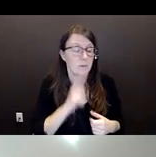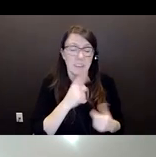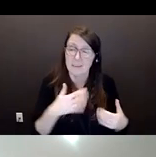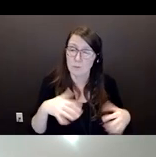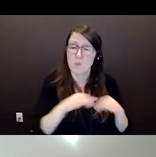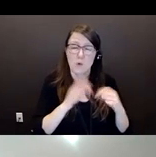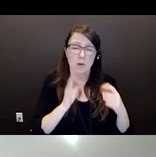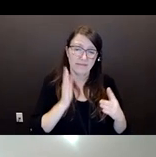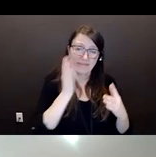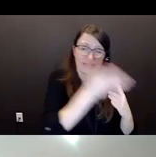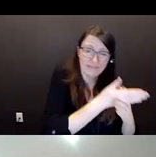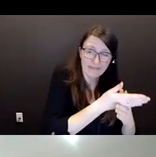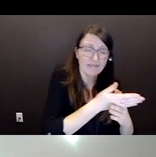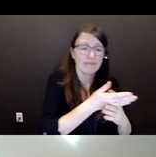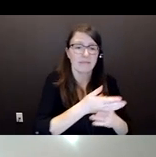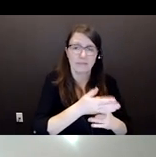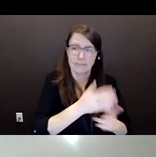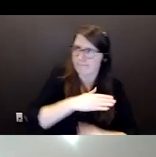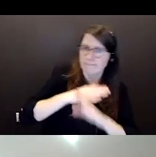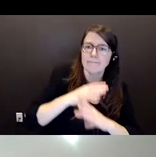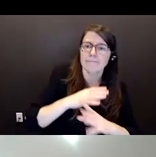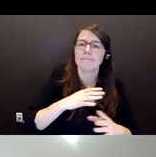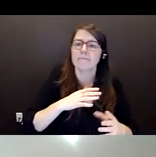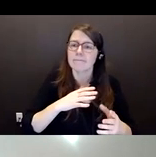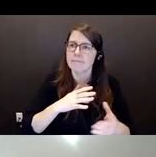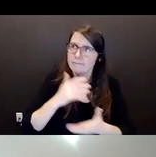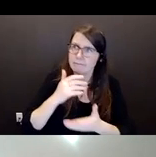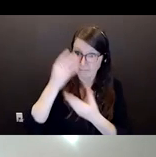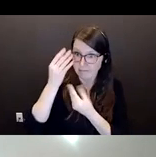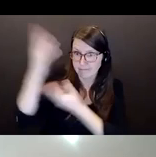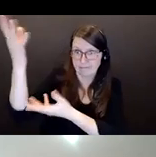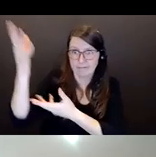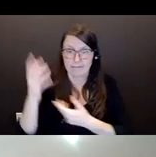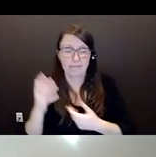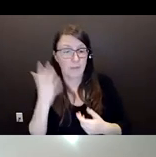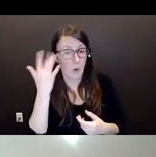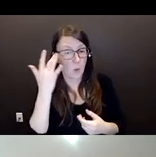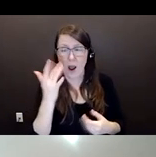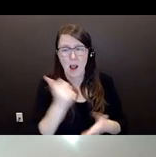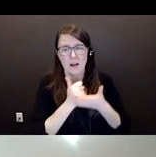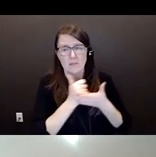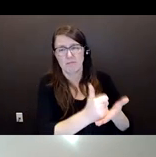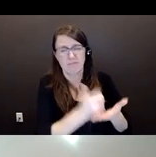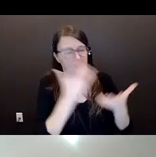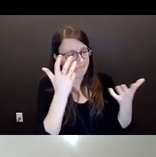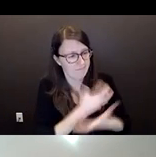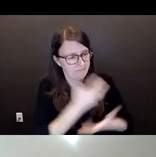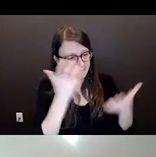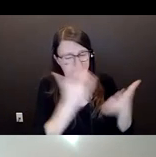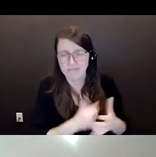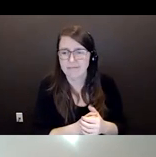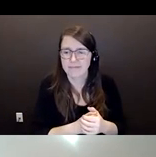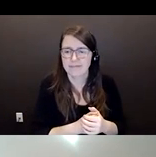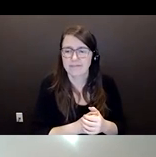in and you step up because at the end of the day, you're doing them a world of good. Thank you so much, Martin.